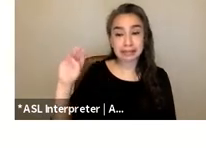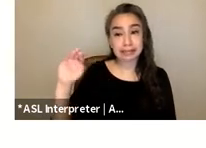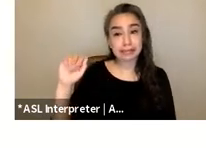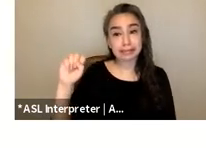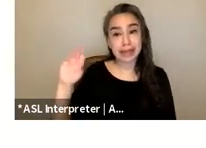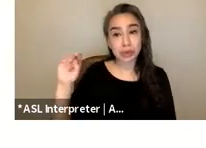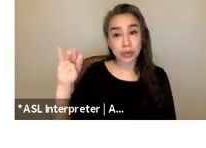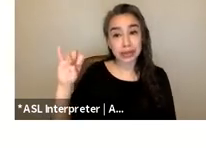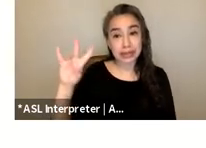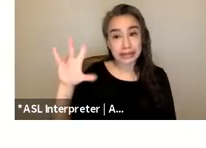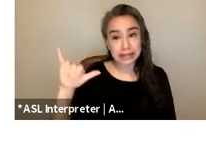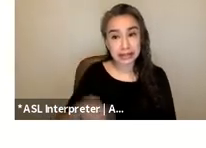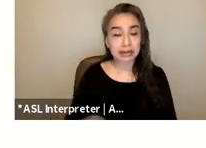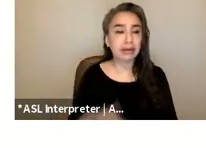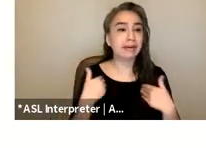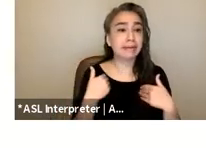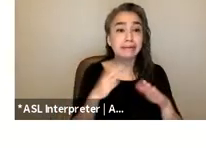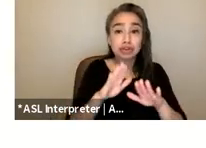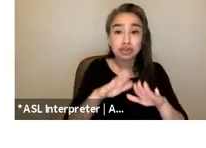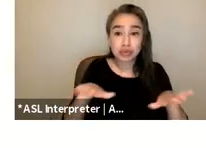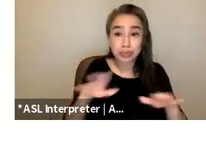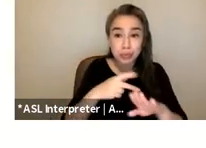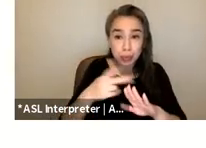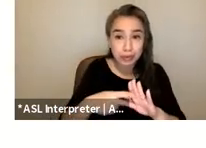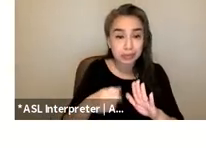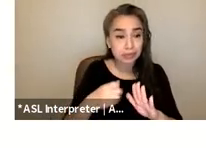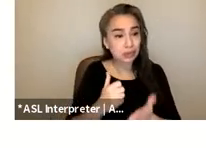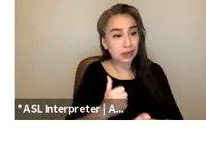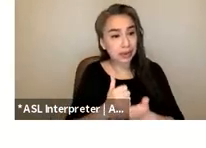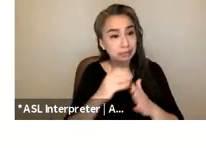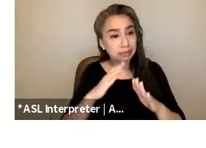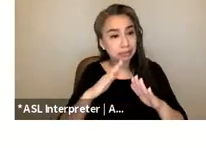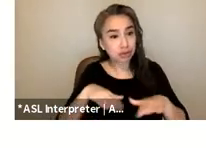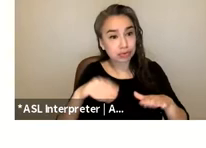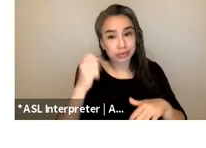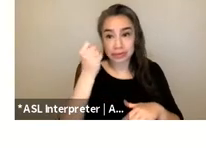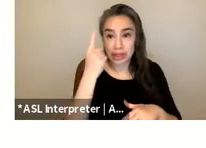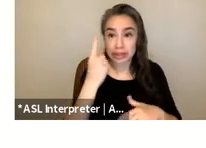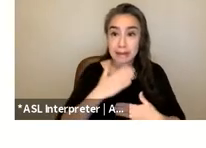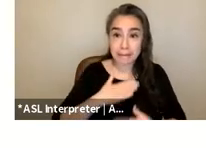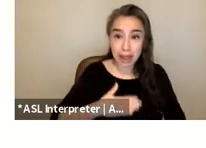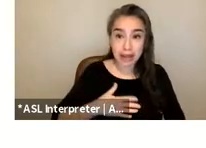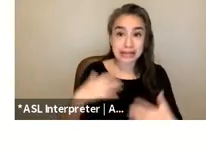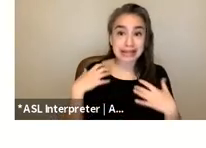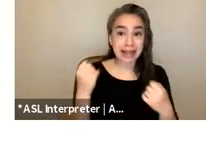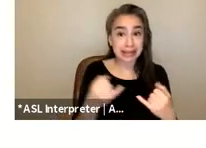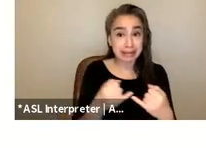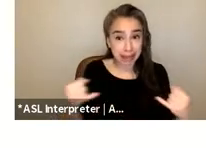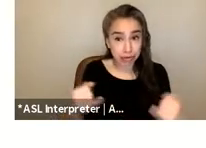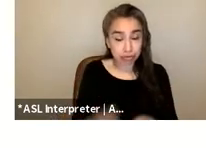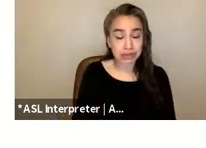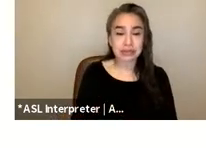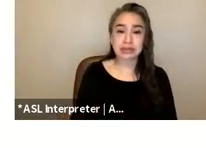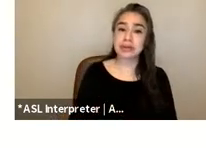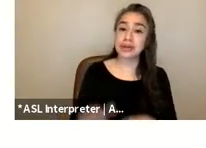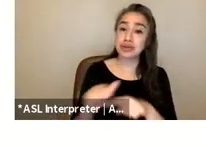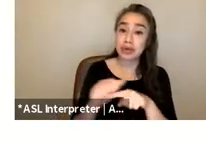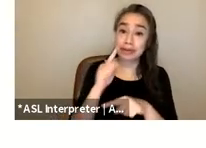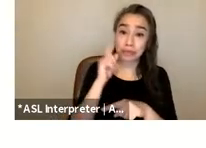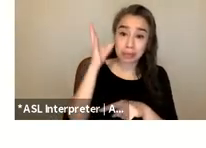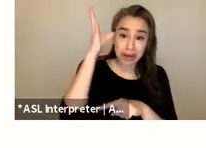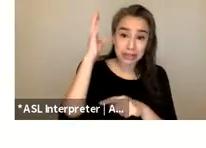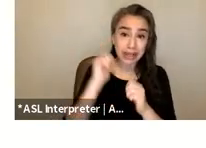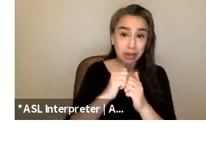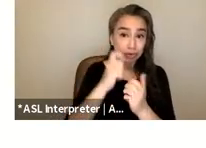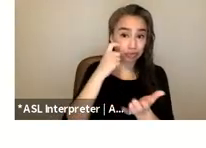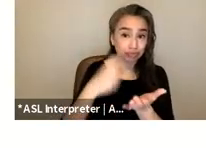children understand their bodies and consent and healthy boundaries there are trainings for parents on how to recognize abuse and trainings